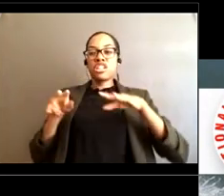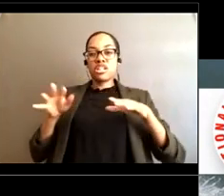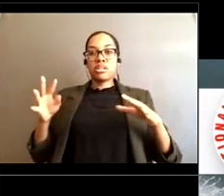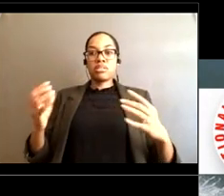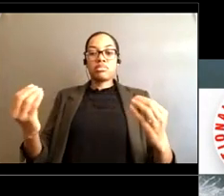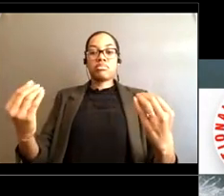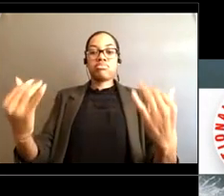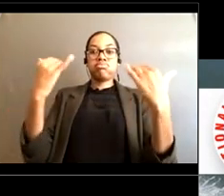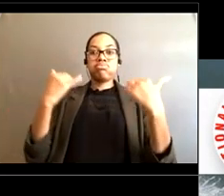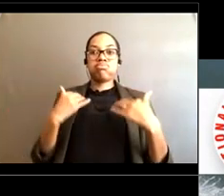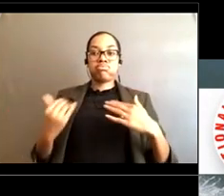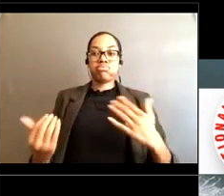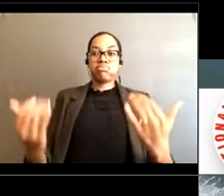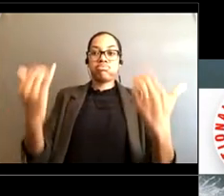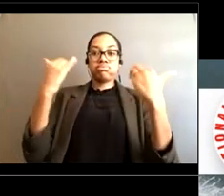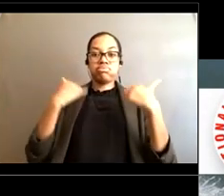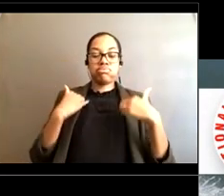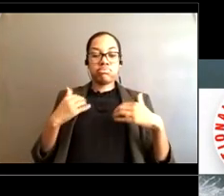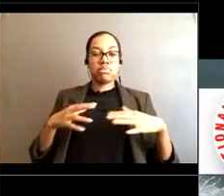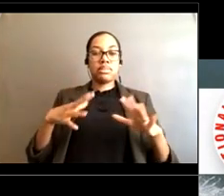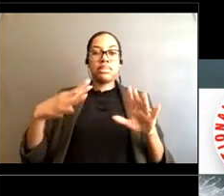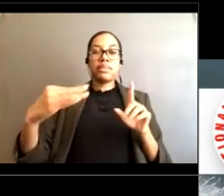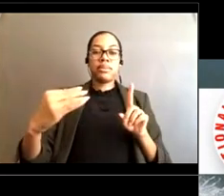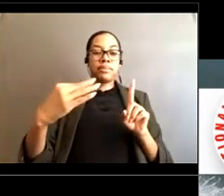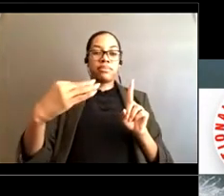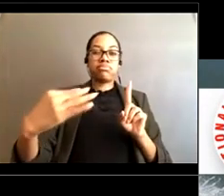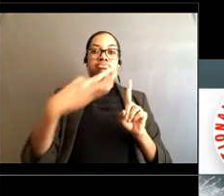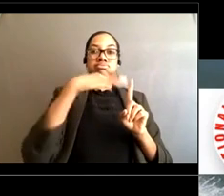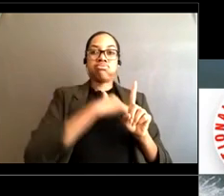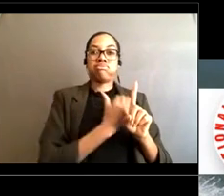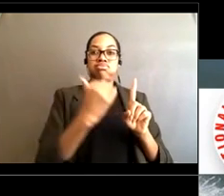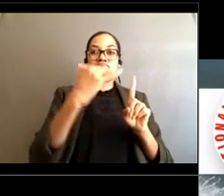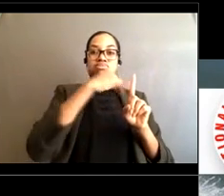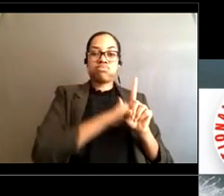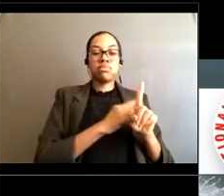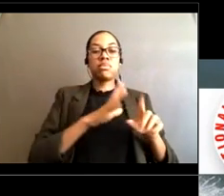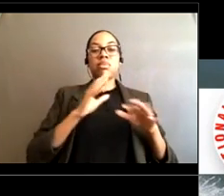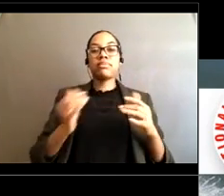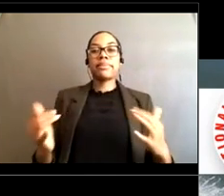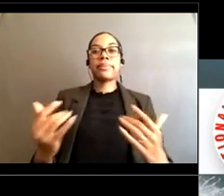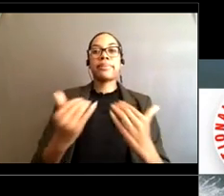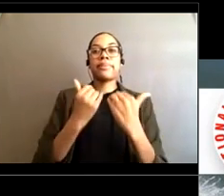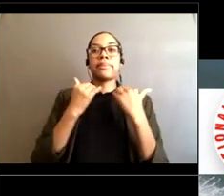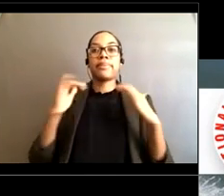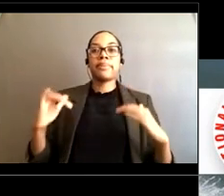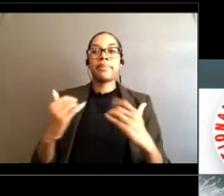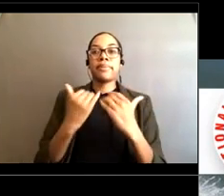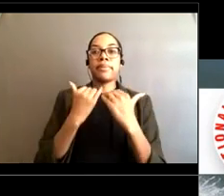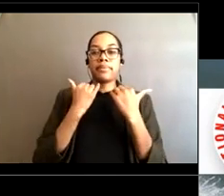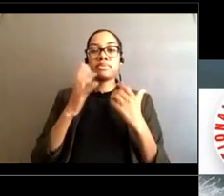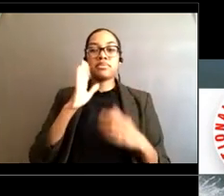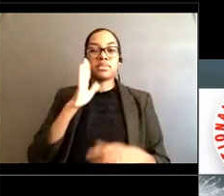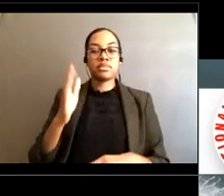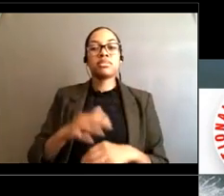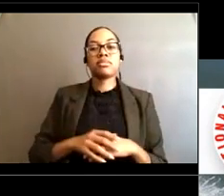you can encounter several especially on the days that um that they're more more likely